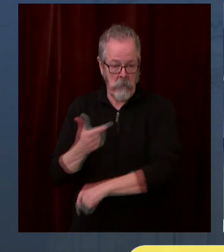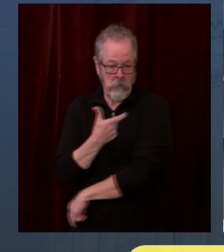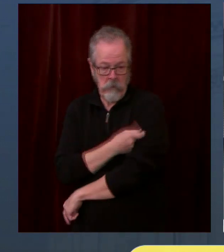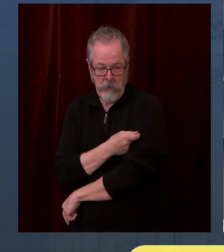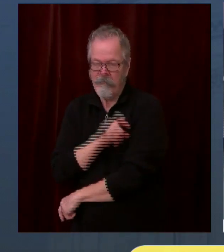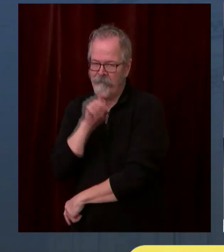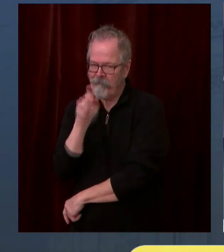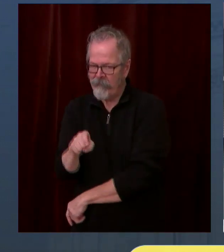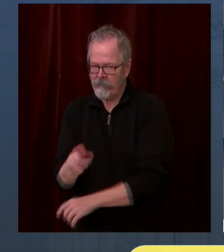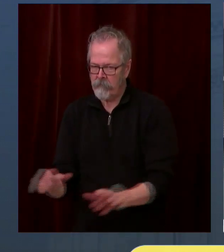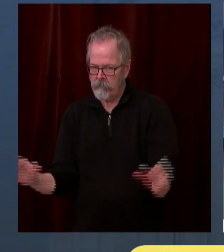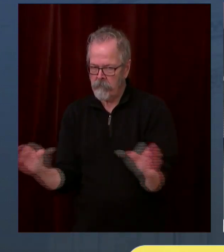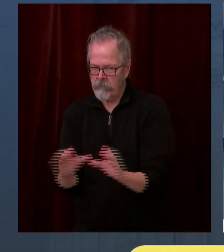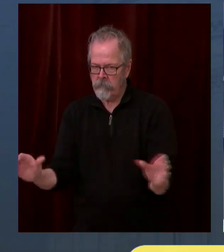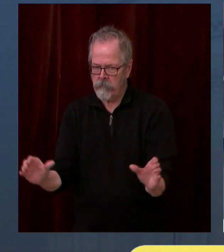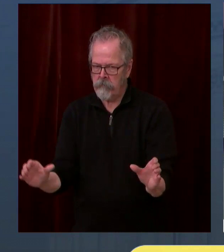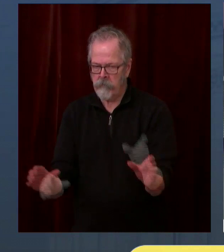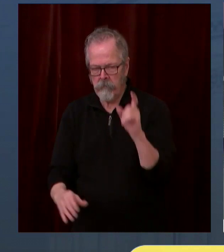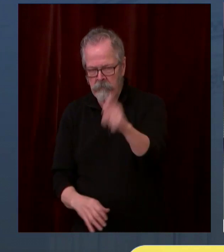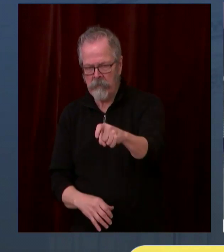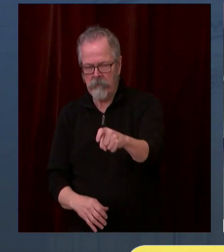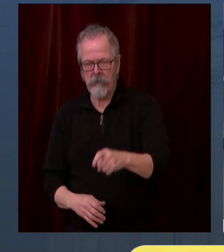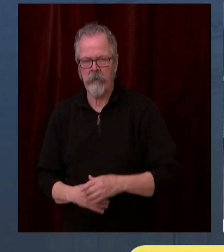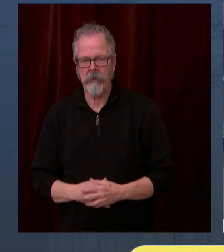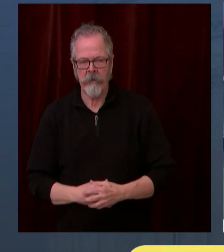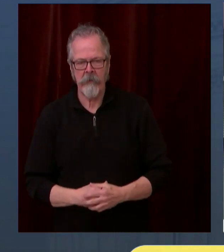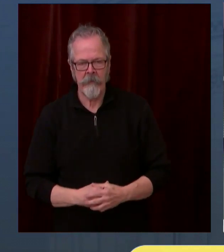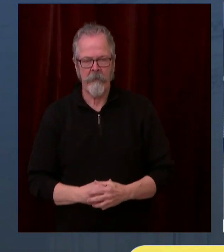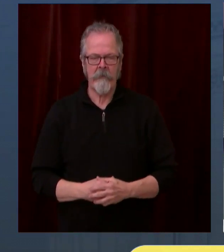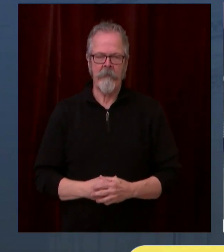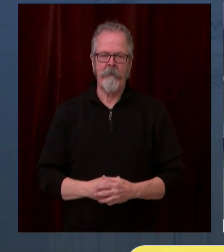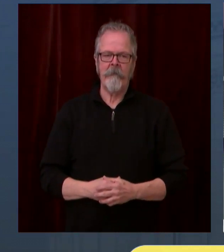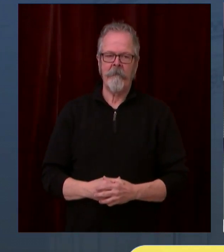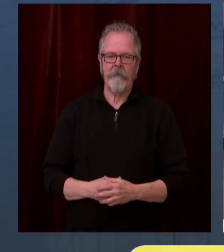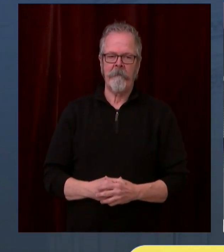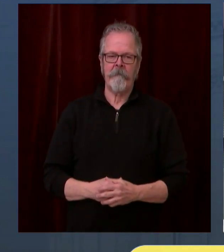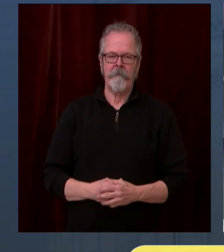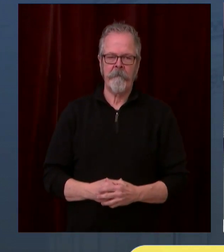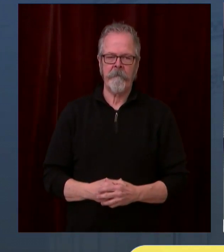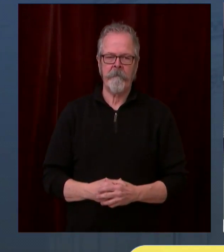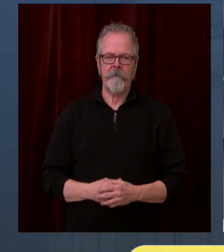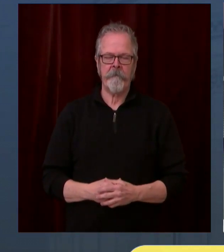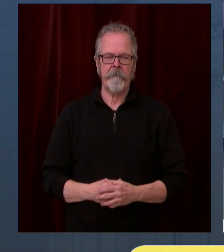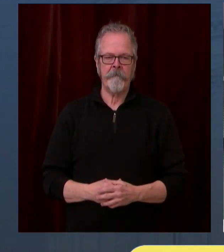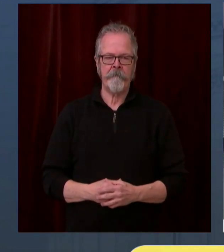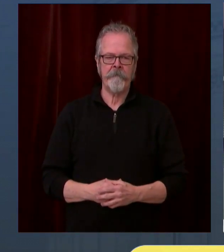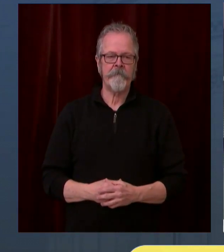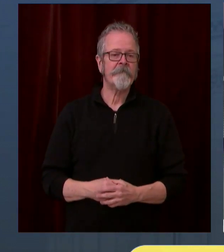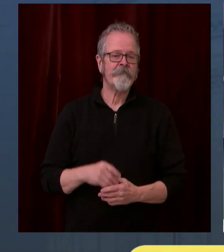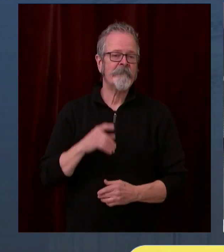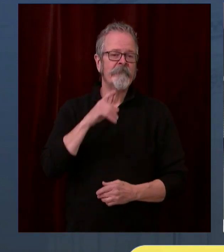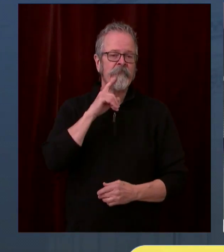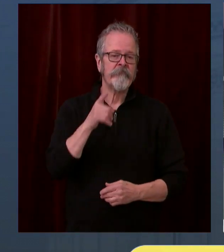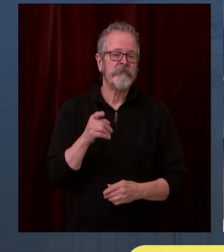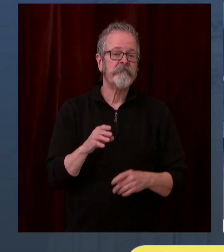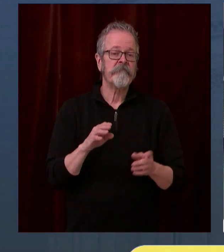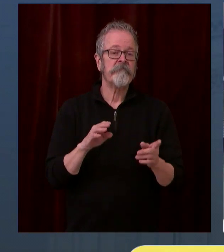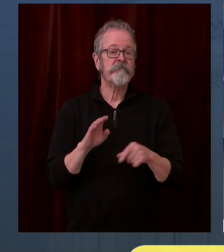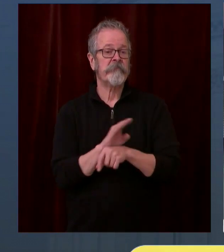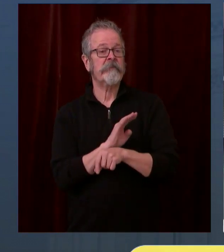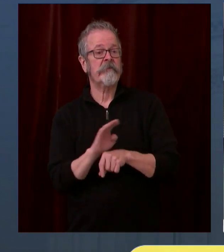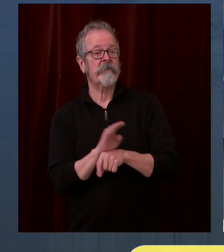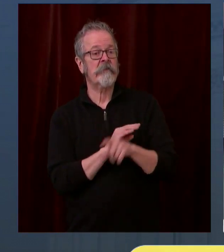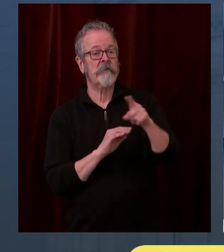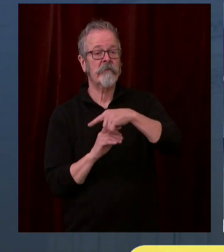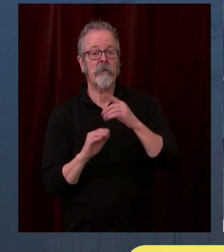community. We're at the disposal of the state. We don't want to do something if it's not needed. But if it's